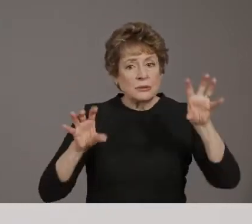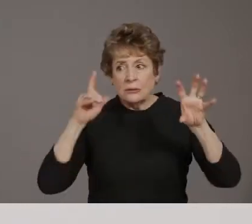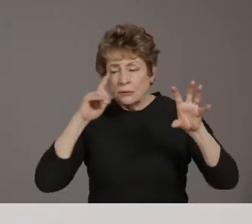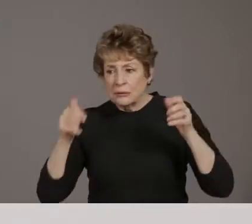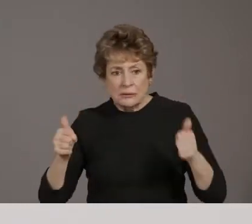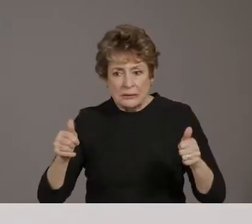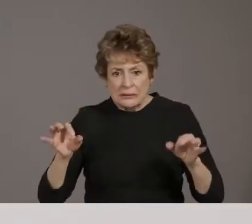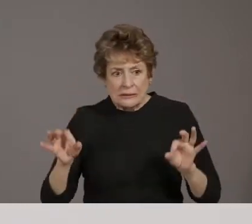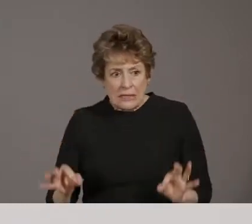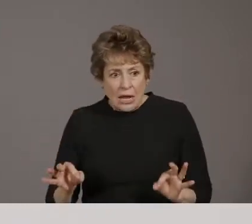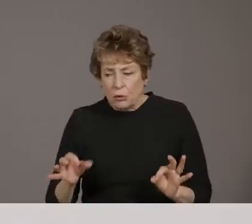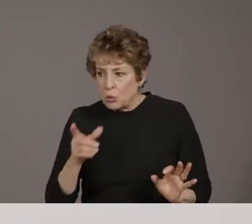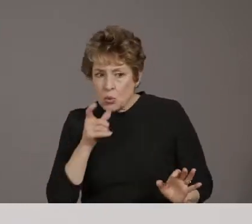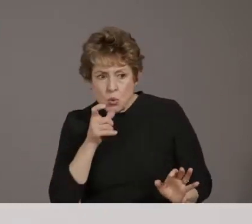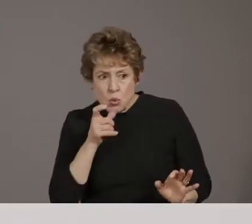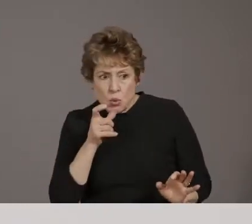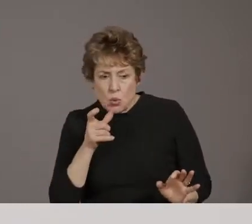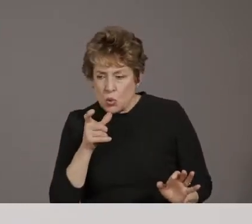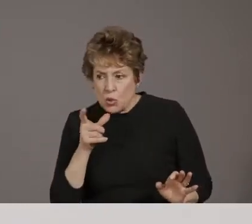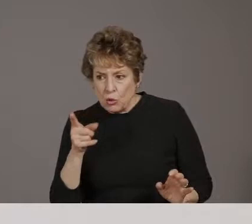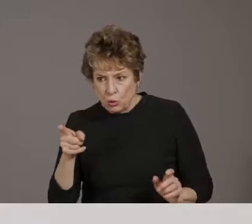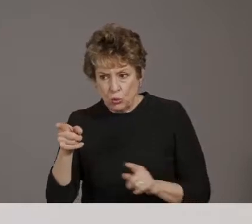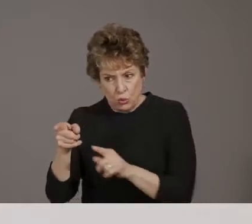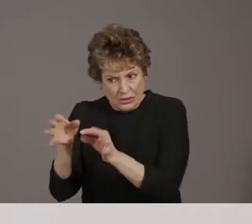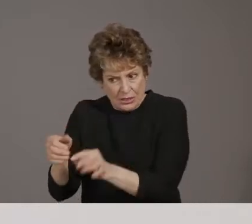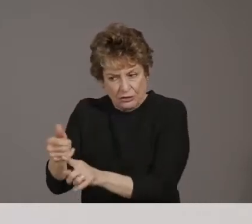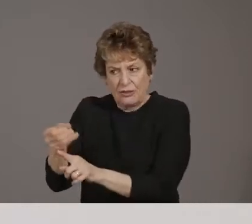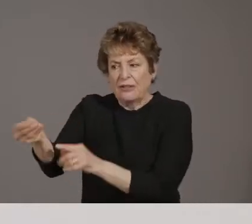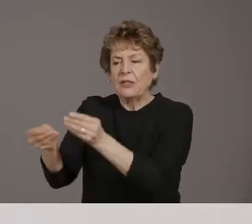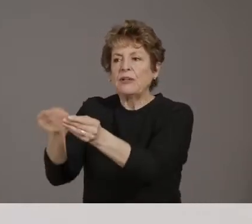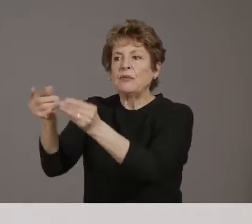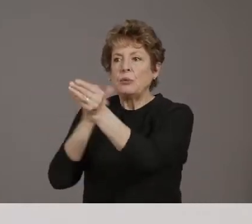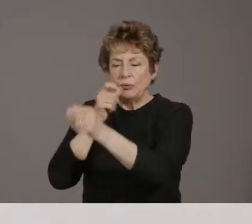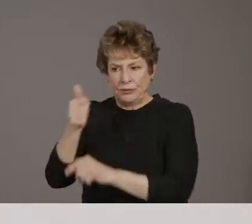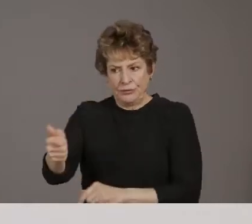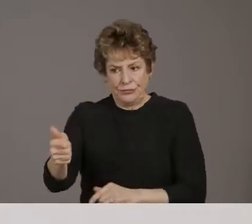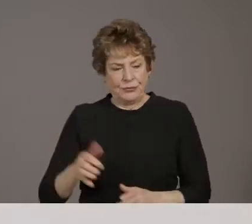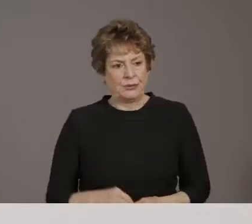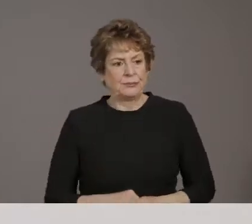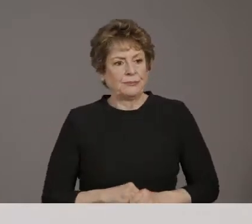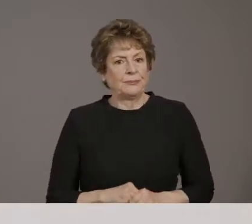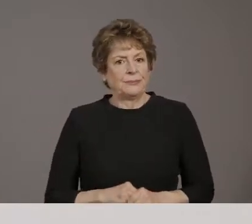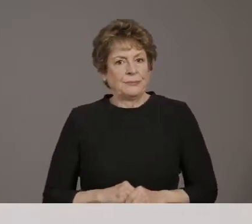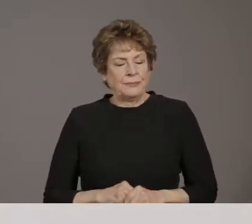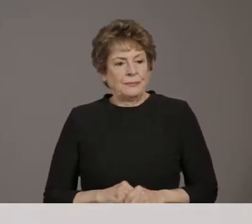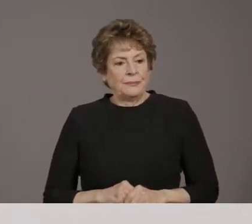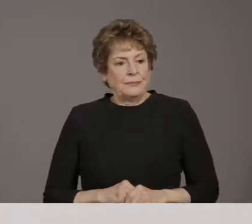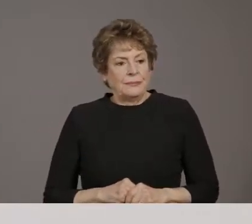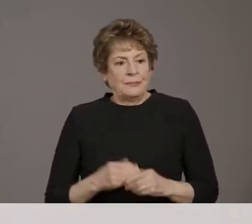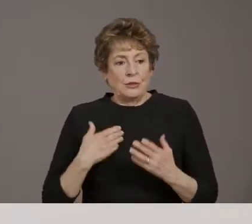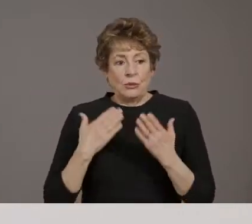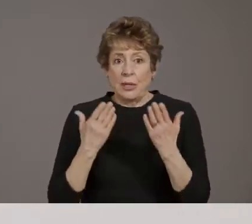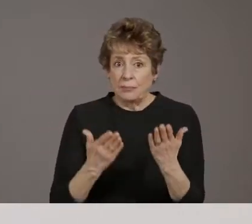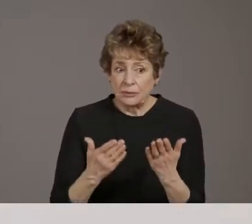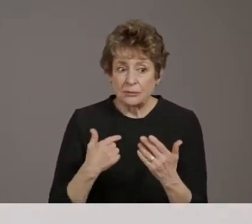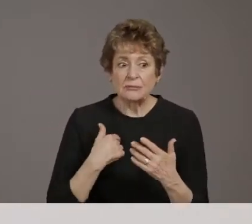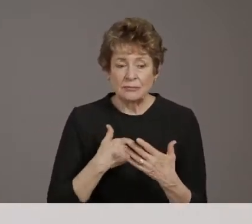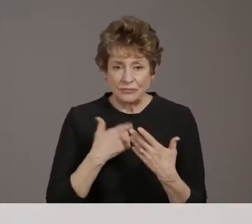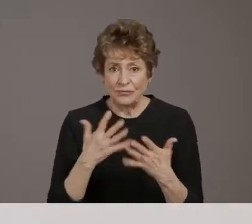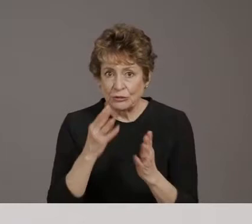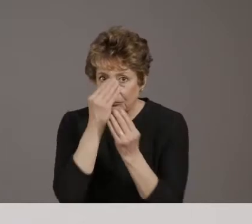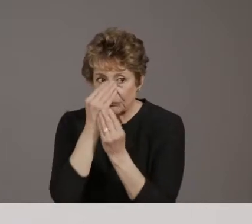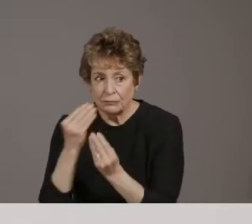which, um, providers they want to distribute that to. One of the recommendations we've made since it is a one dose vaccine